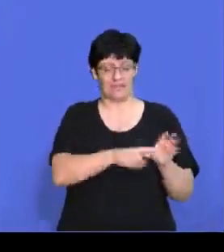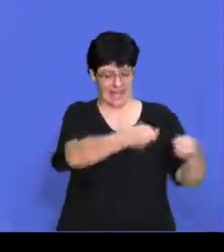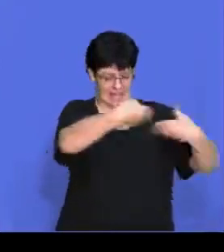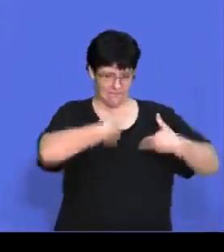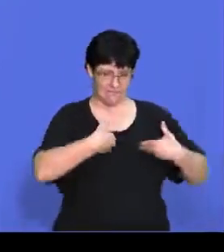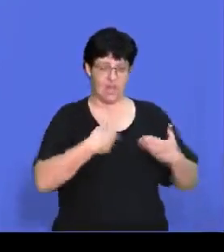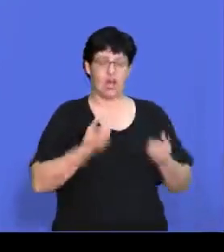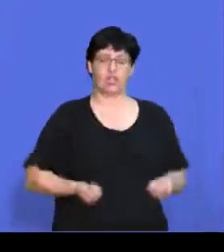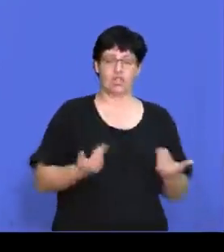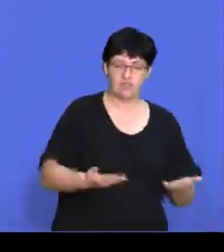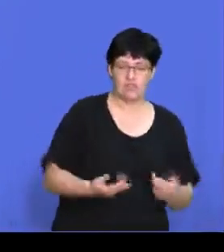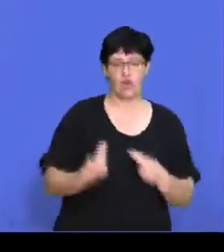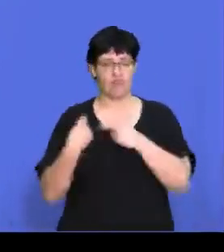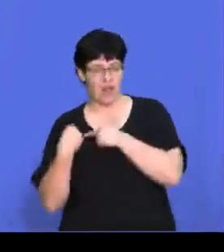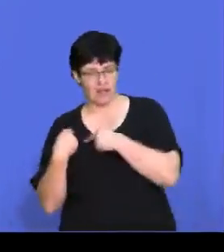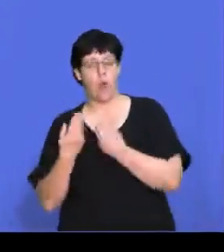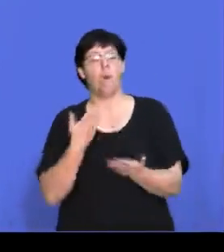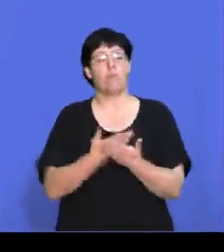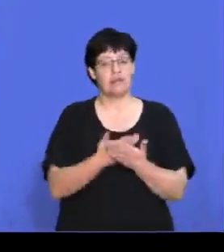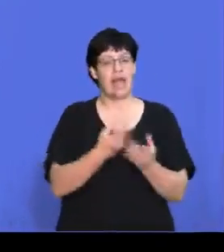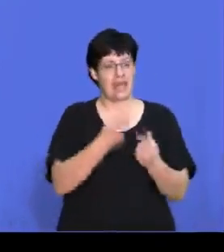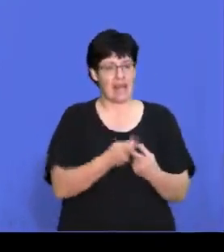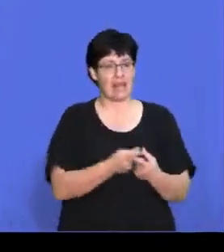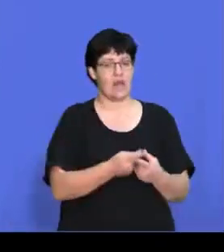or ability to make prompt deliveries.